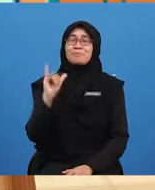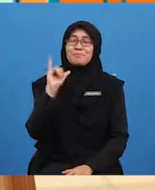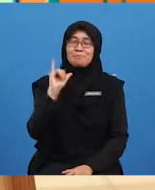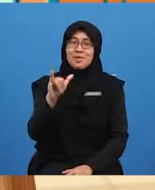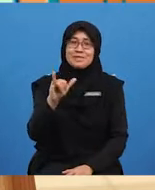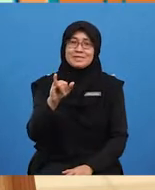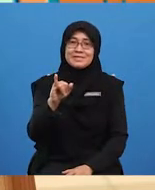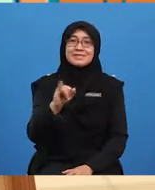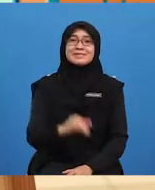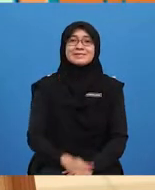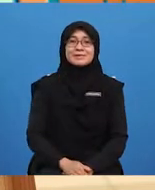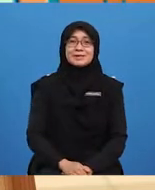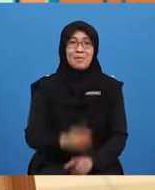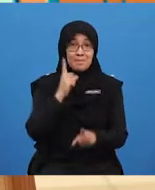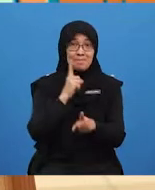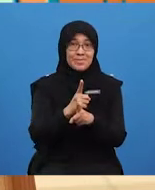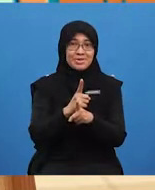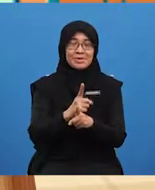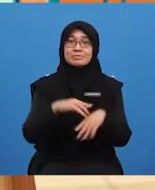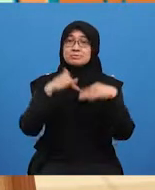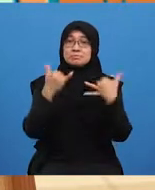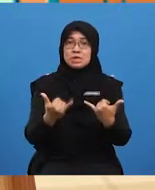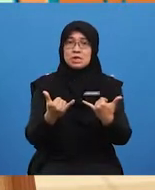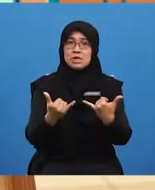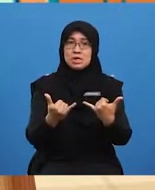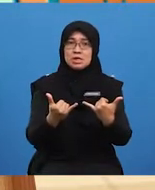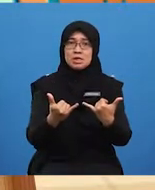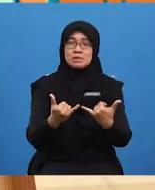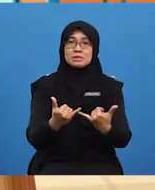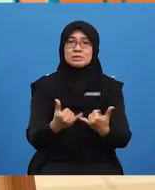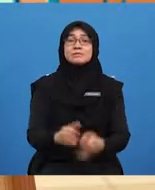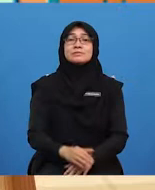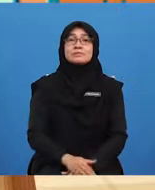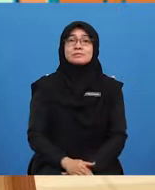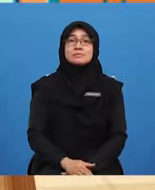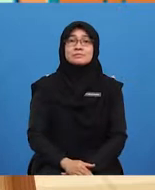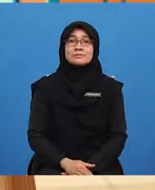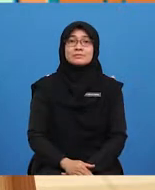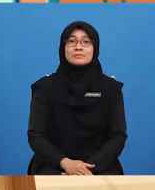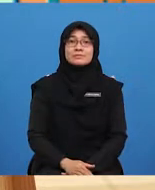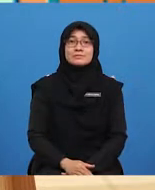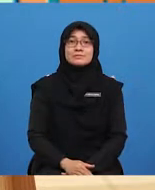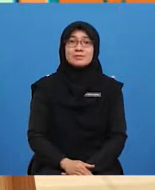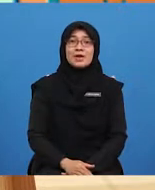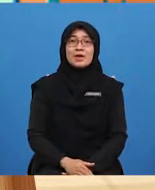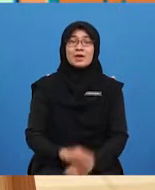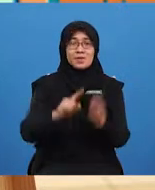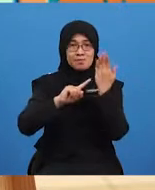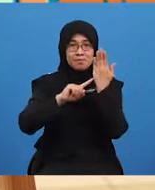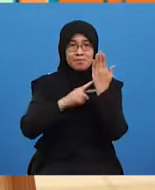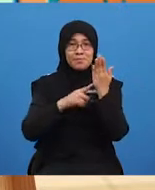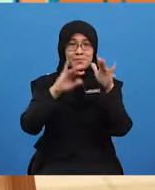Yes! I got the answer right. Now, if you haven't got any questions, let the game begins.